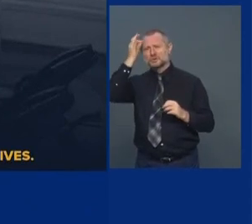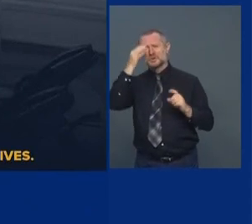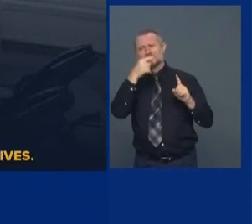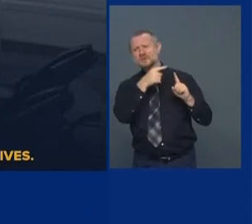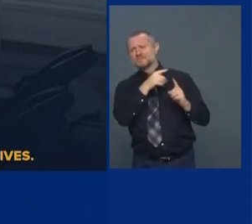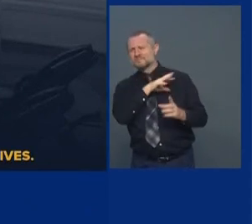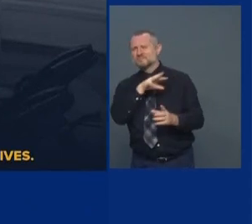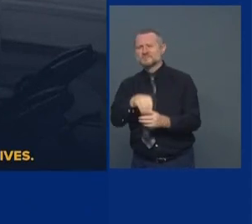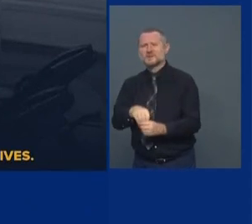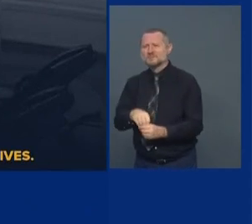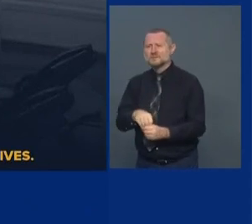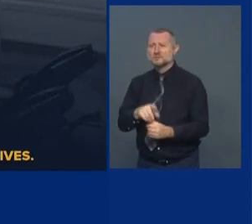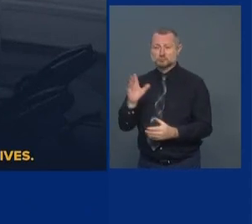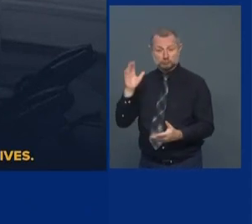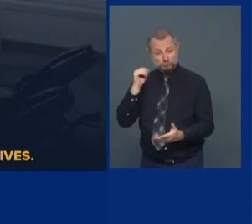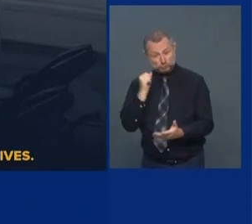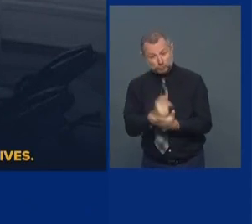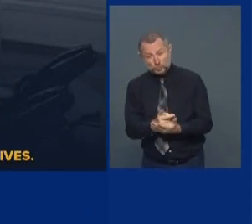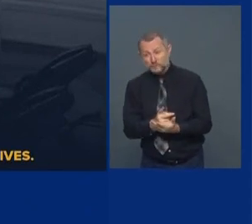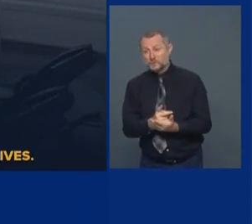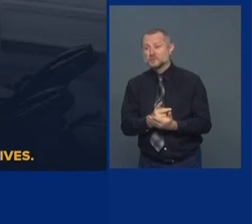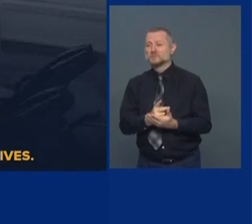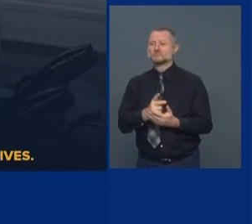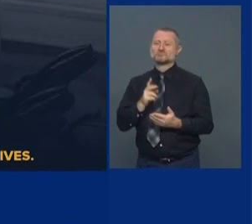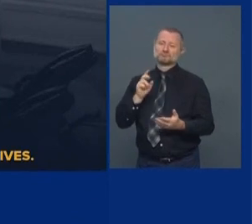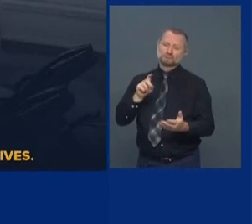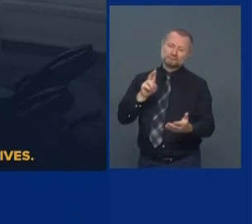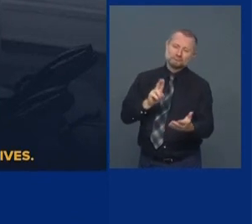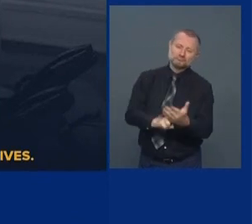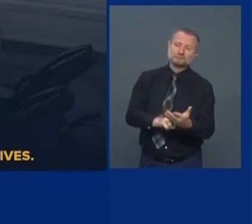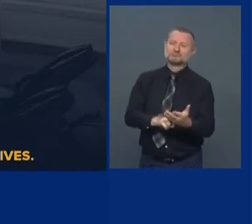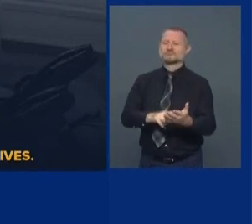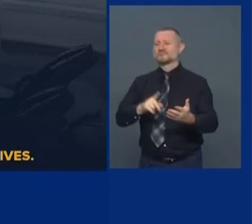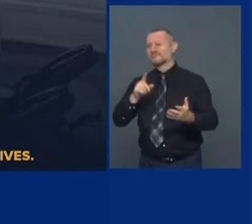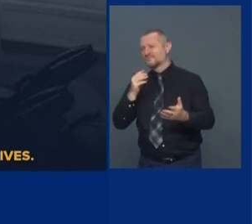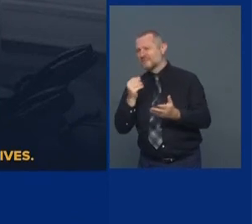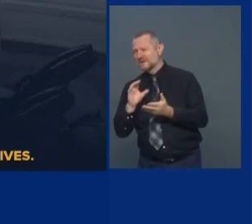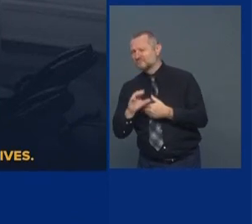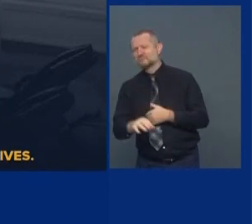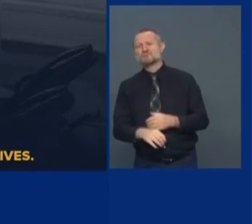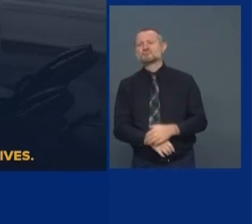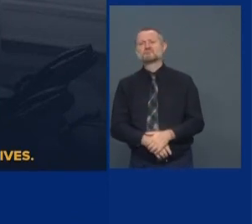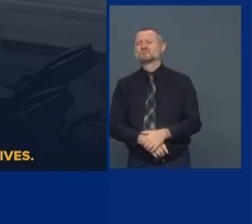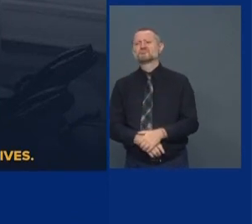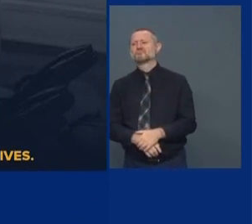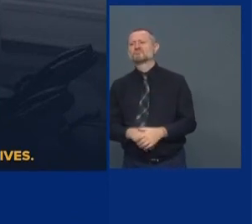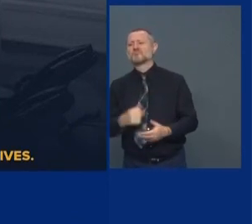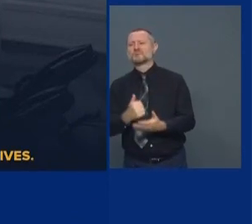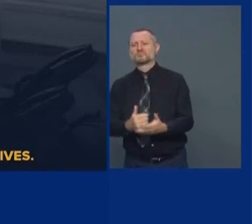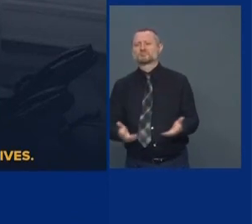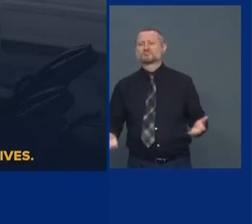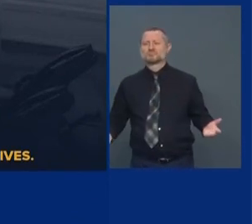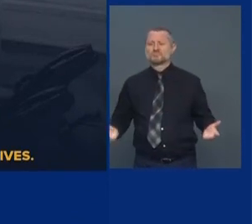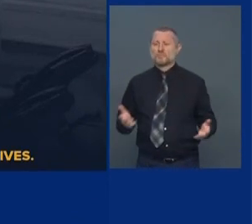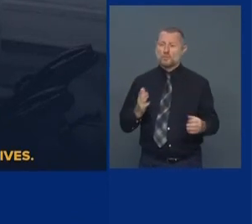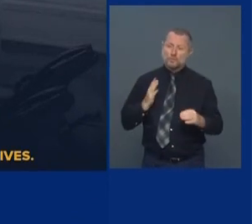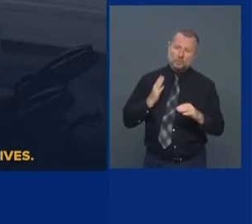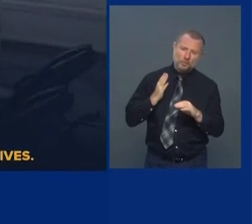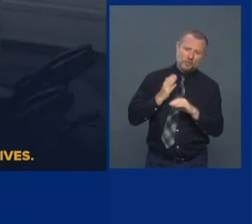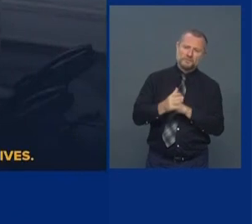approval is purely technical. And it's been over a year. We passed it in New York State. He won't approve it.